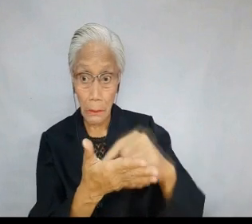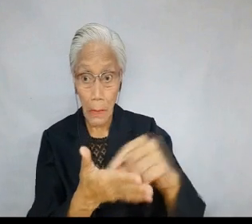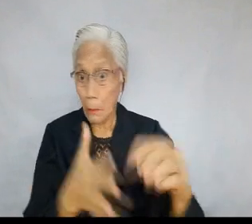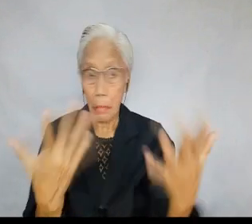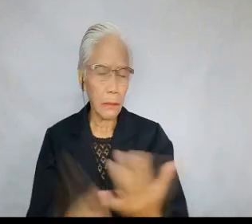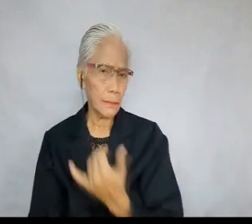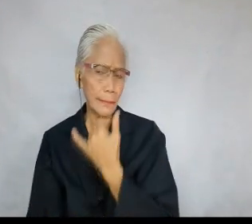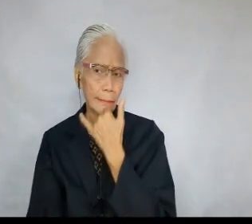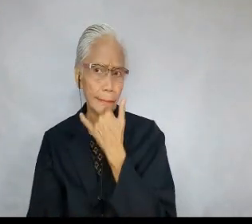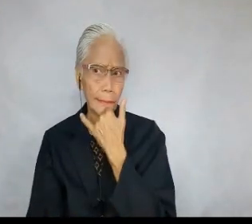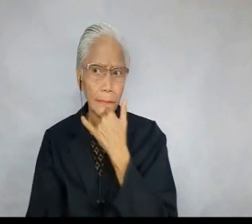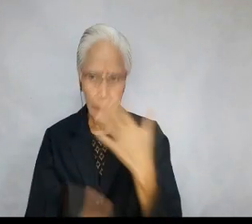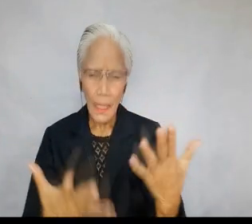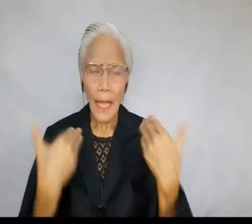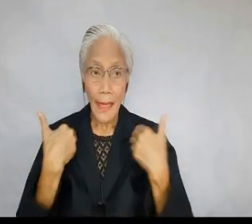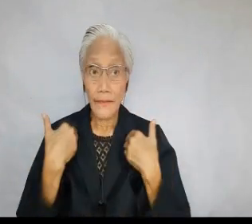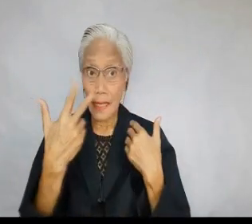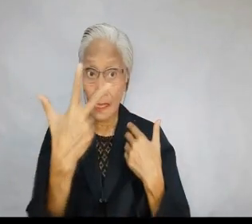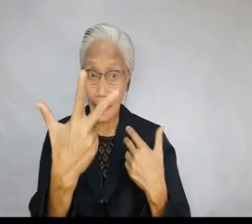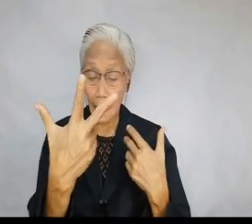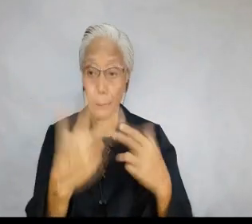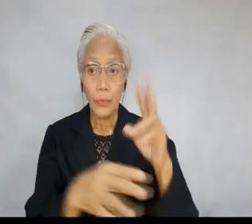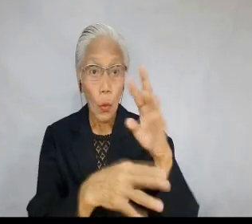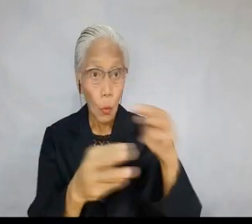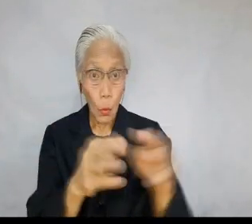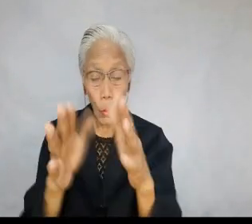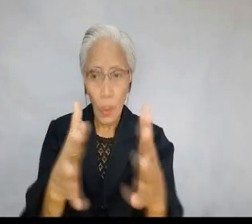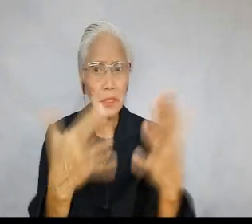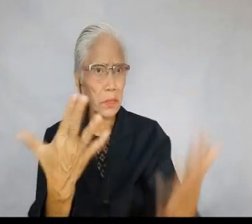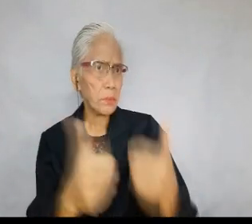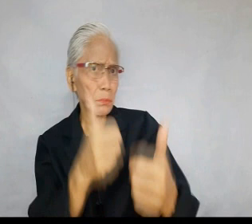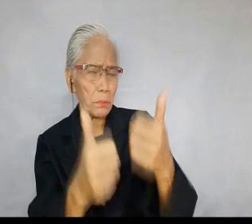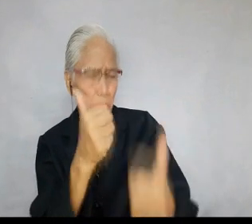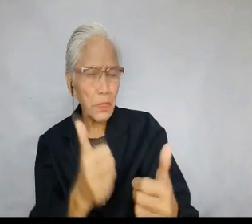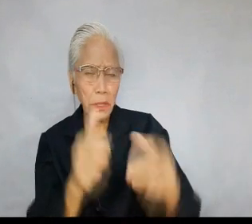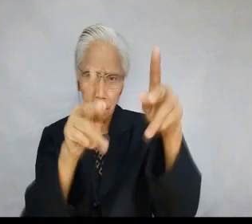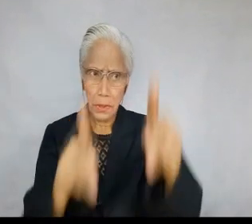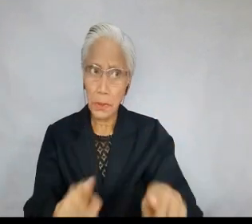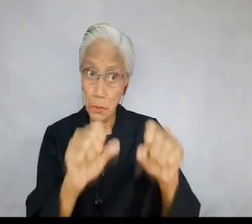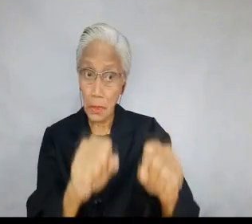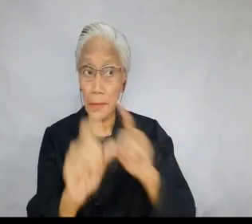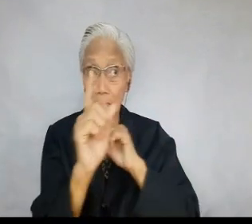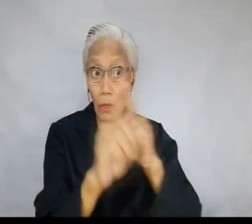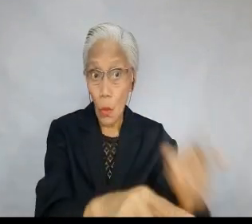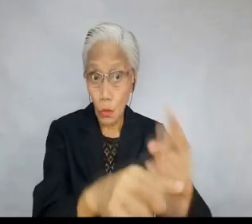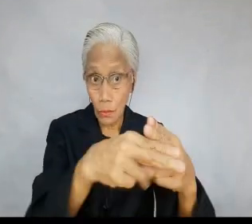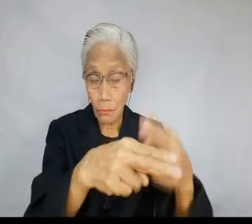literal extreme is a gross mistake. There are at least three ways in scripture by which a person may be addressed as father.